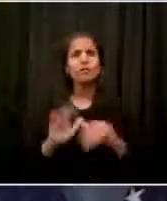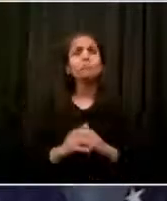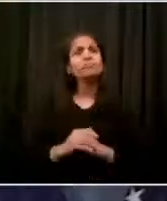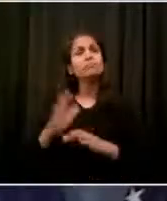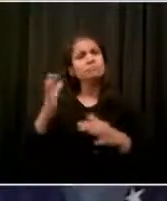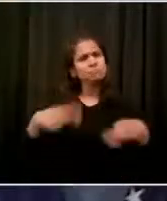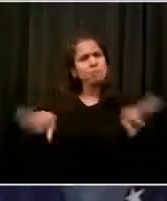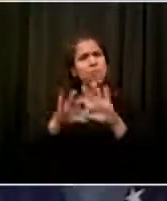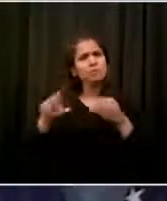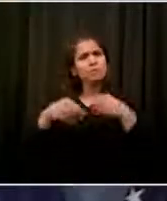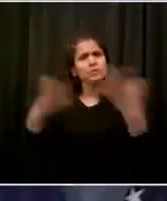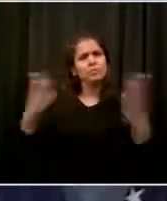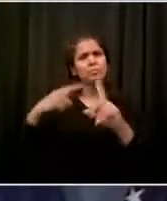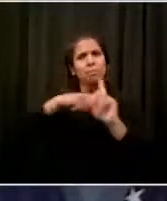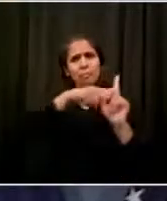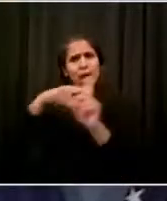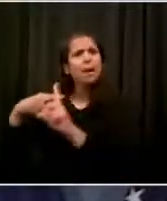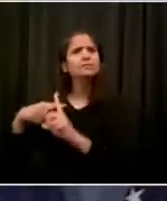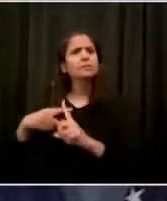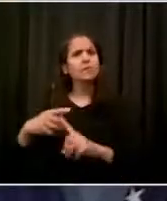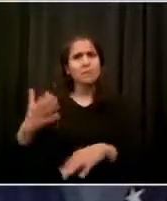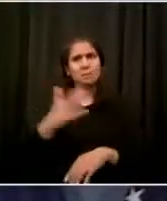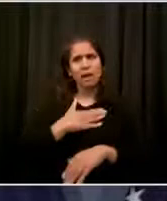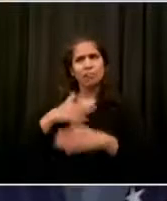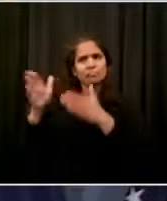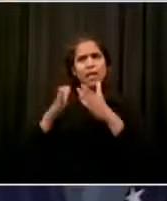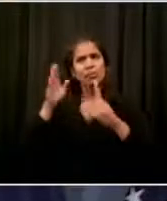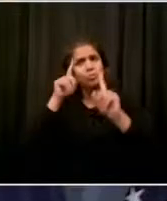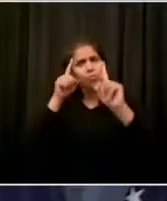move forward together. Now, Rich, what do you want to do next?